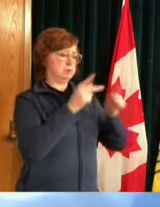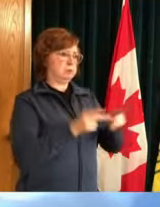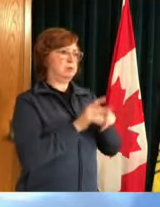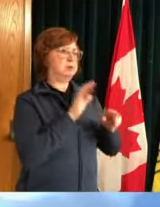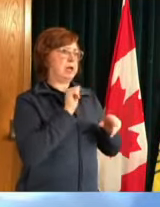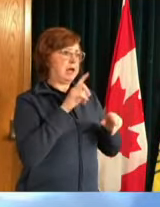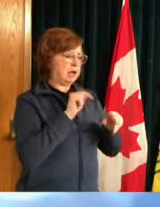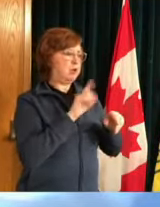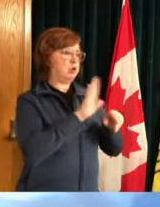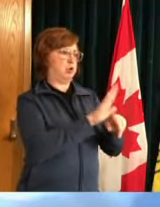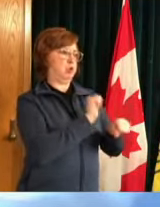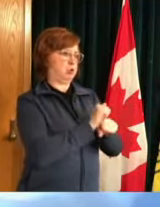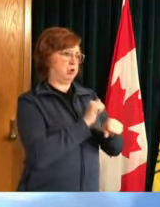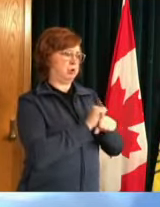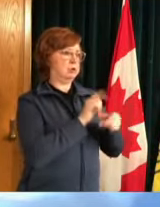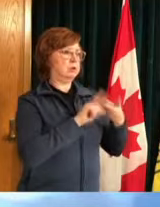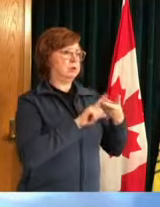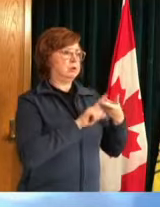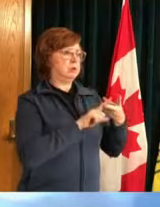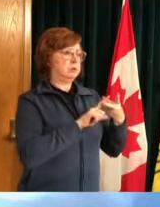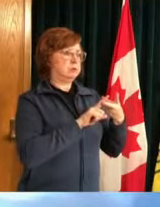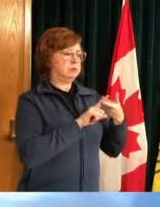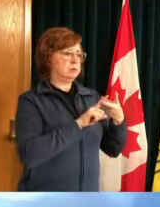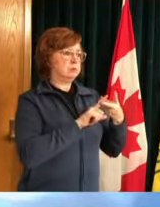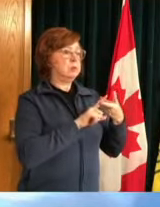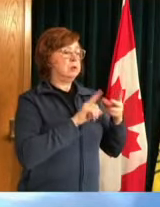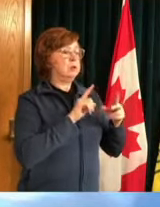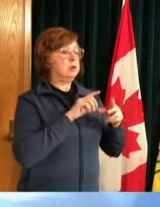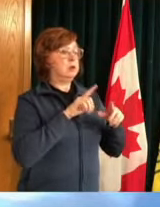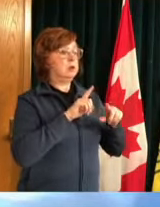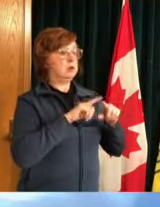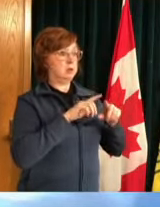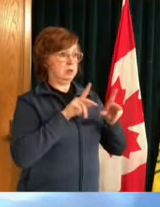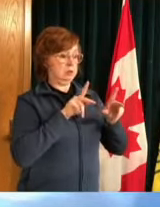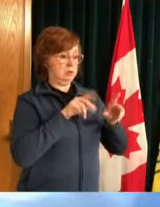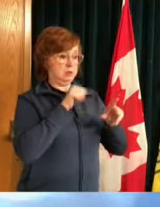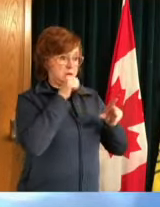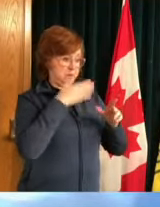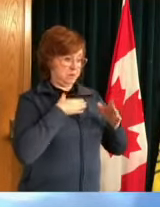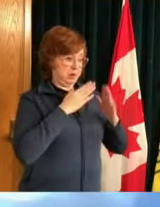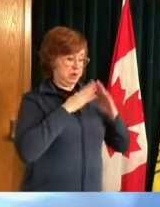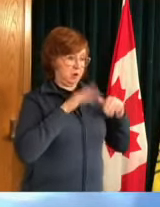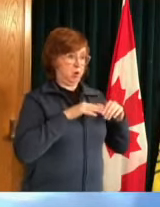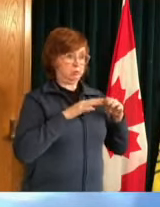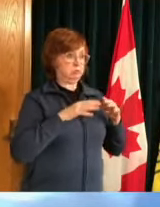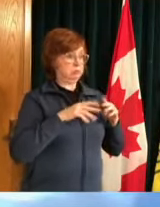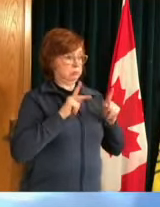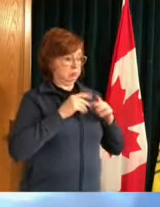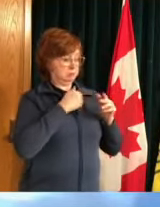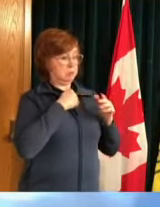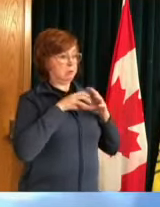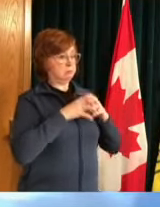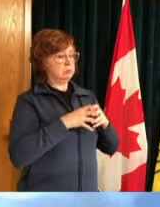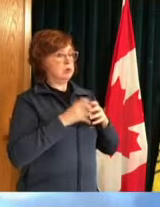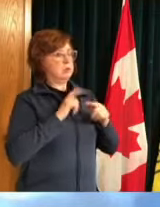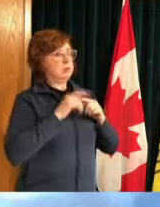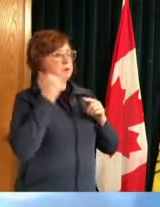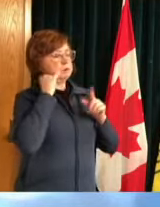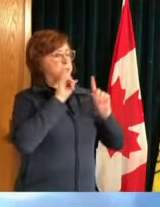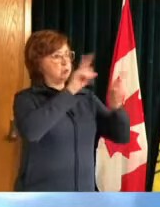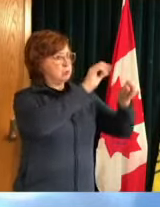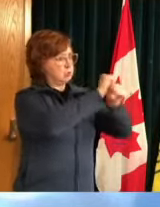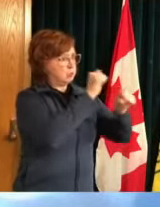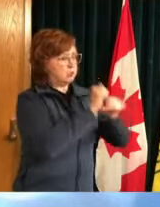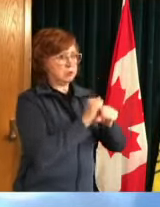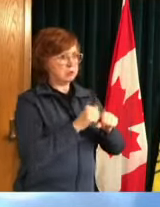others who are not from your household employers providing where that two meter distance can't be maintained employers but providing the best